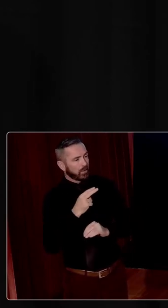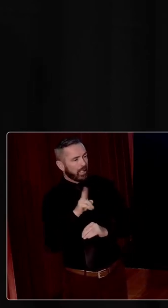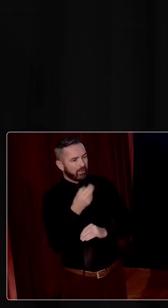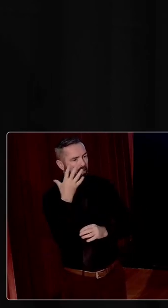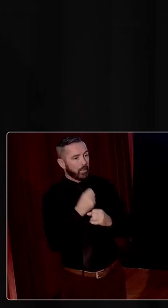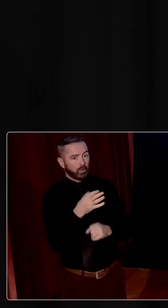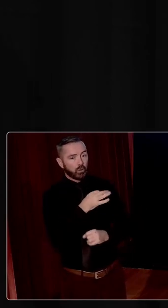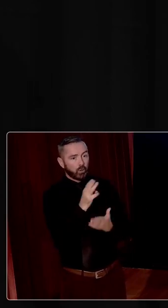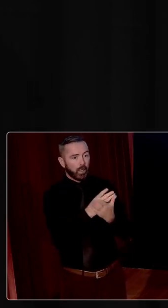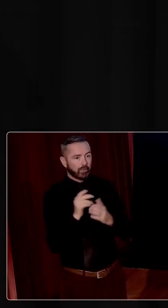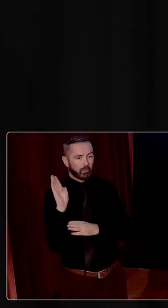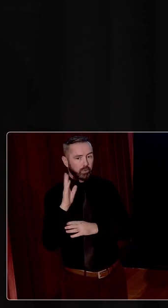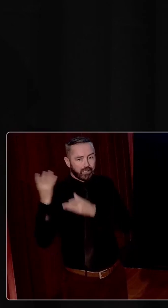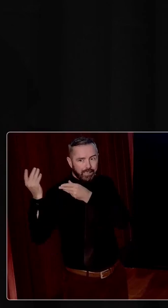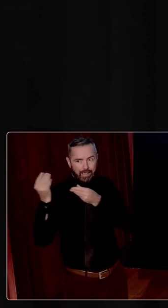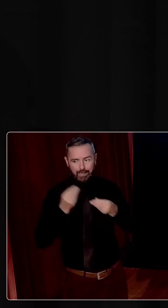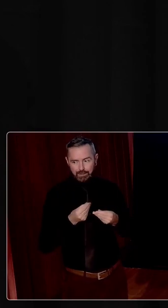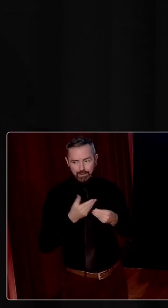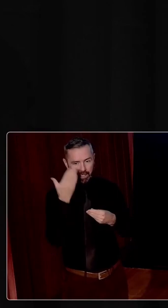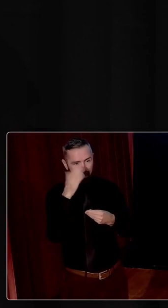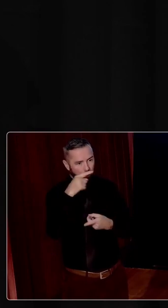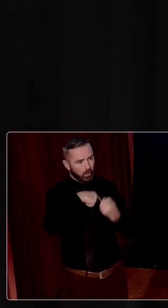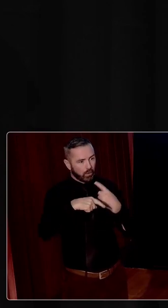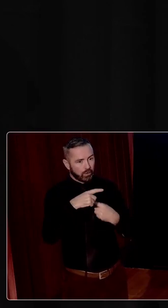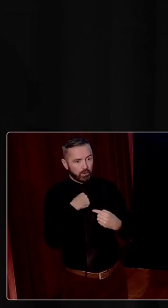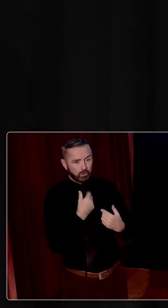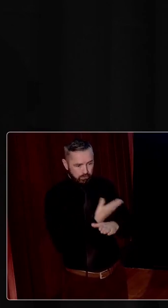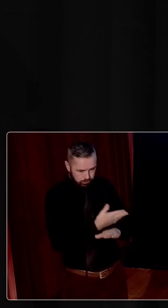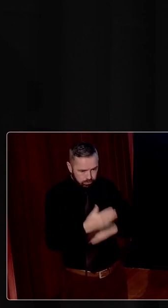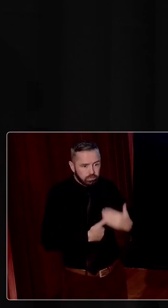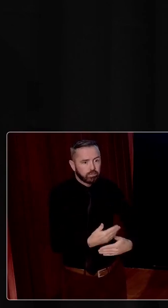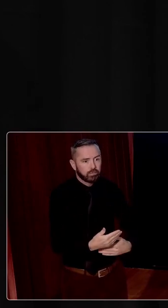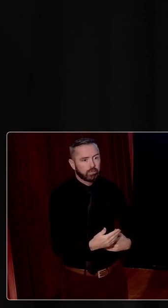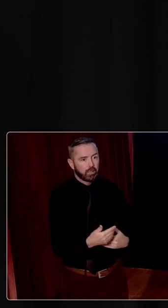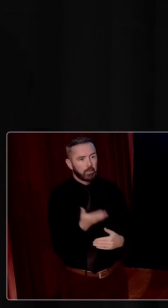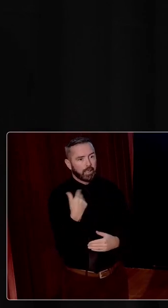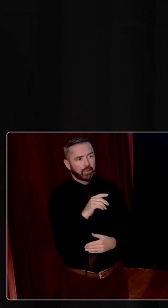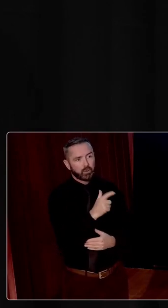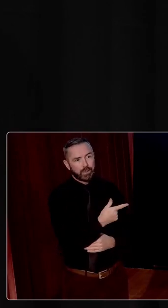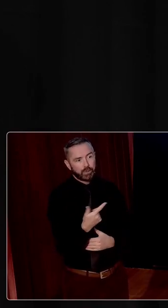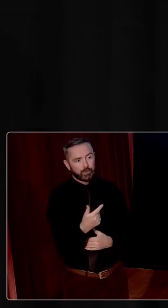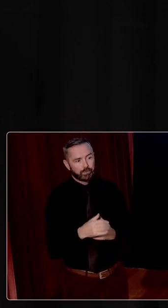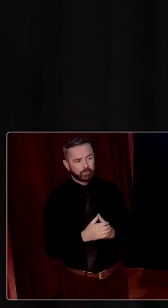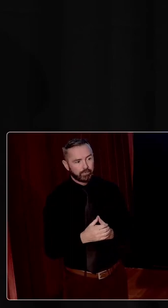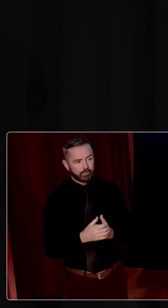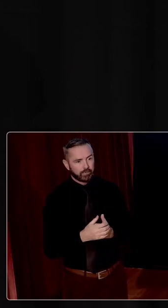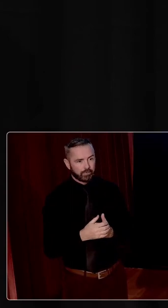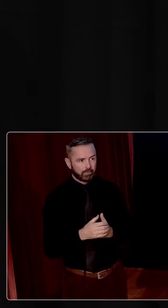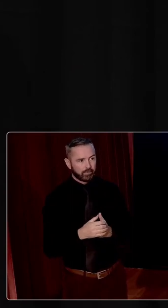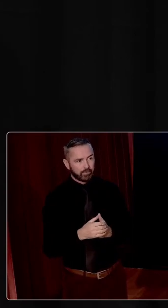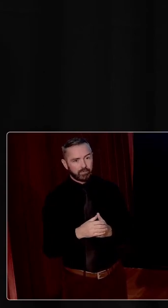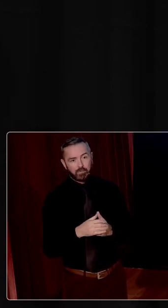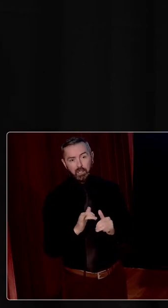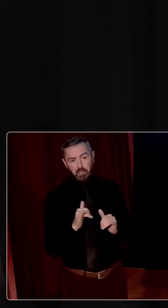legacy, which enabled us to, the state to hit the ground running in 22, maybe slash a bit of green on the